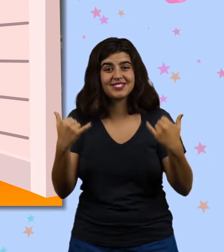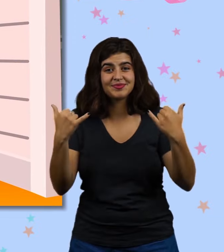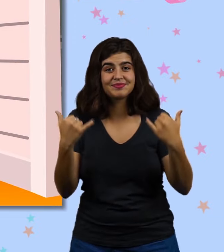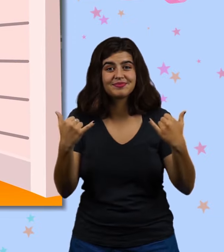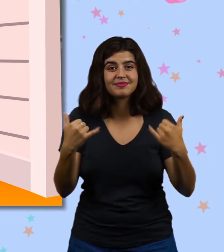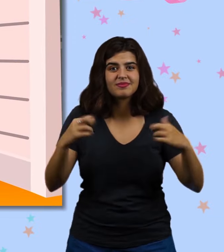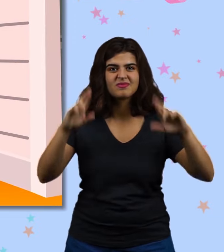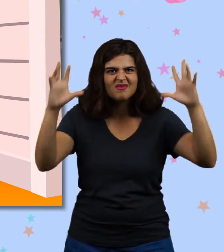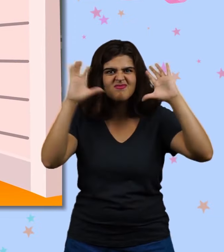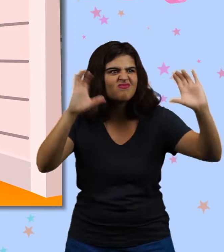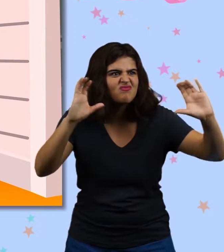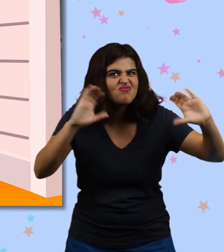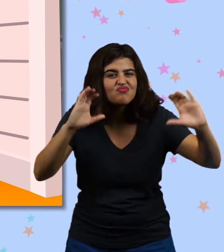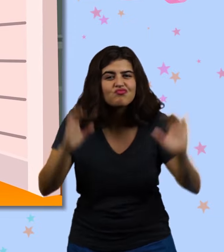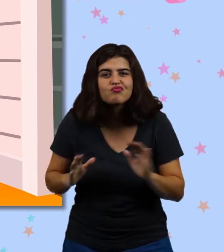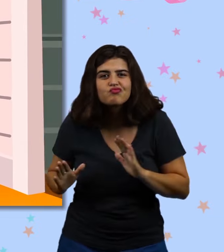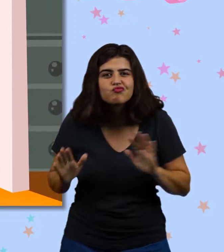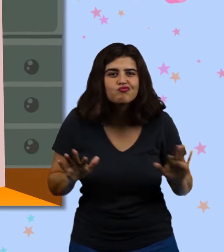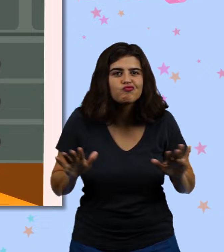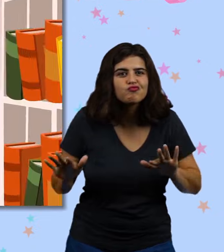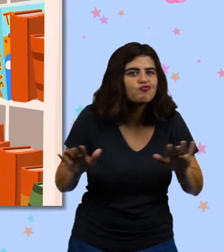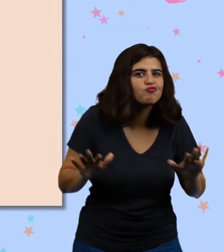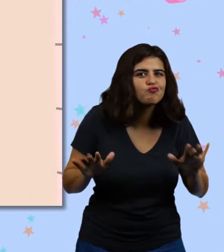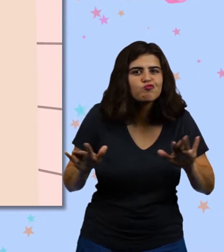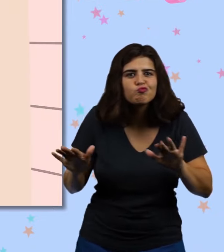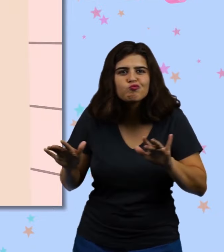That's the way I like it. Ready, set, go.